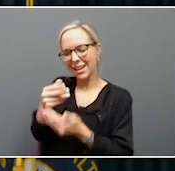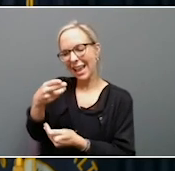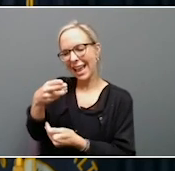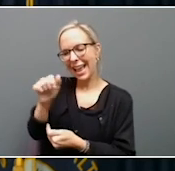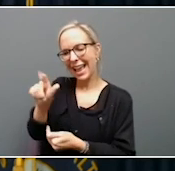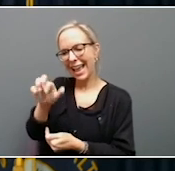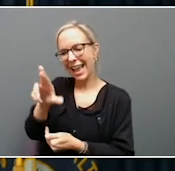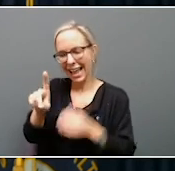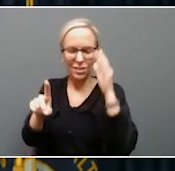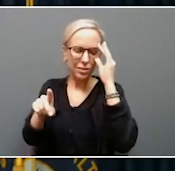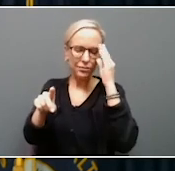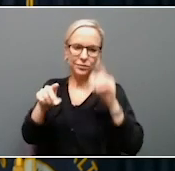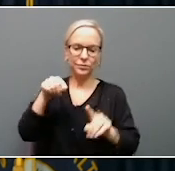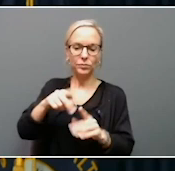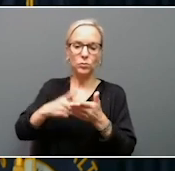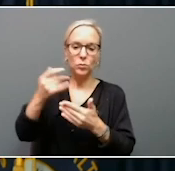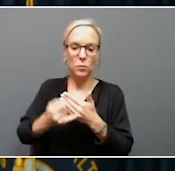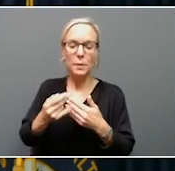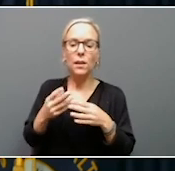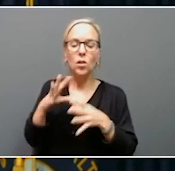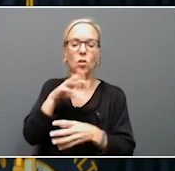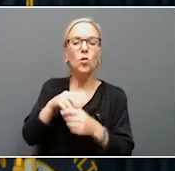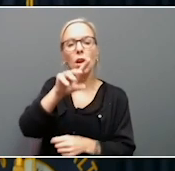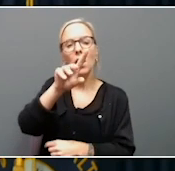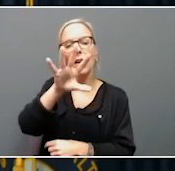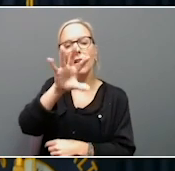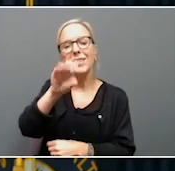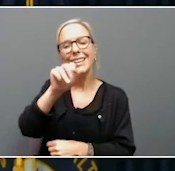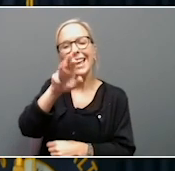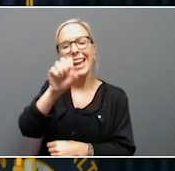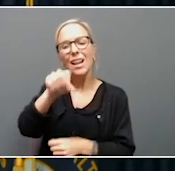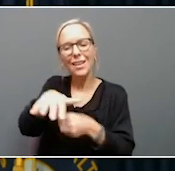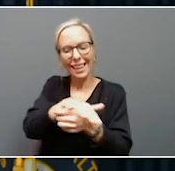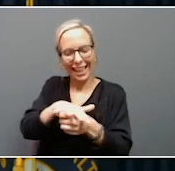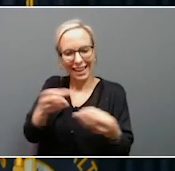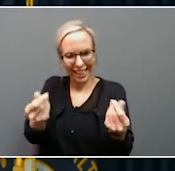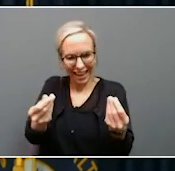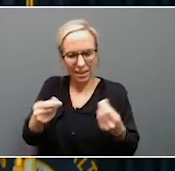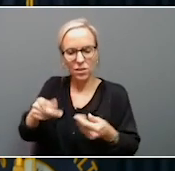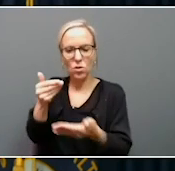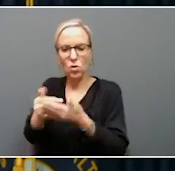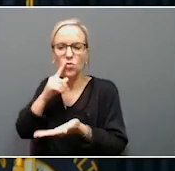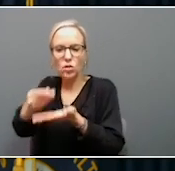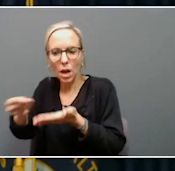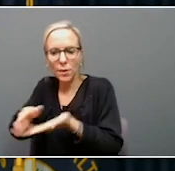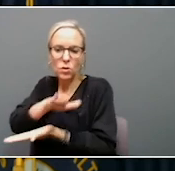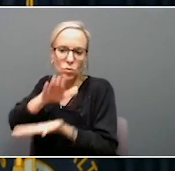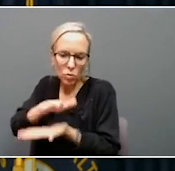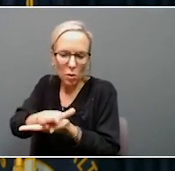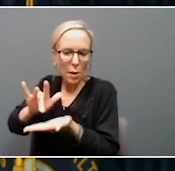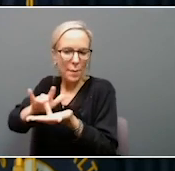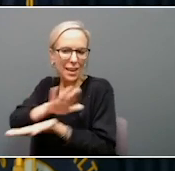Eisen family. The project includes 50 acres of land close to schools, shopping centers, and the Hazard Regional Medical Center. At least 90